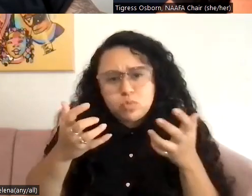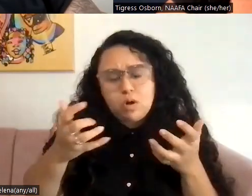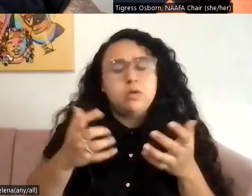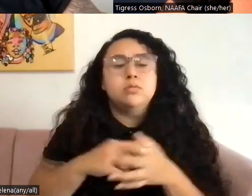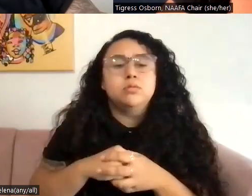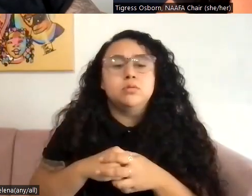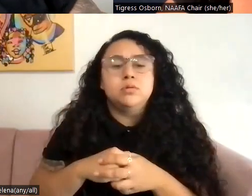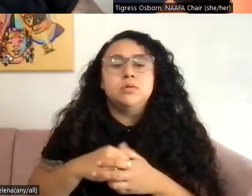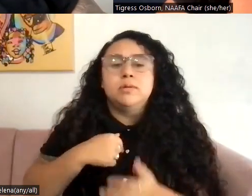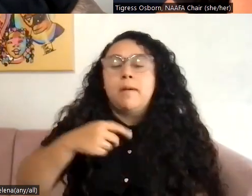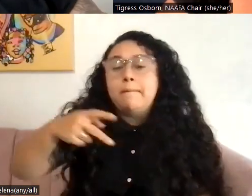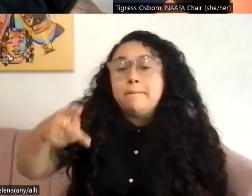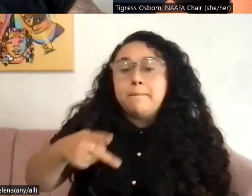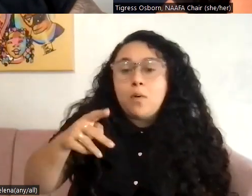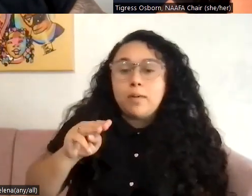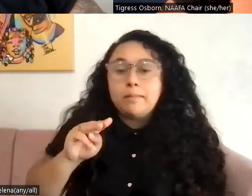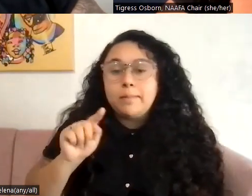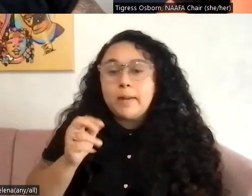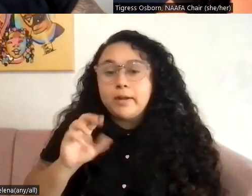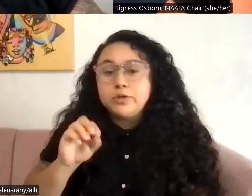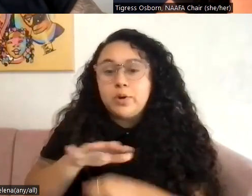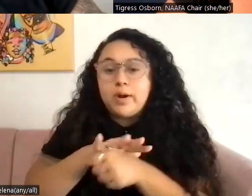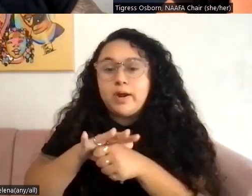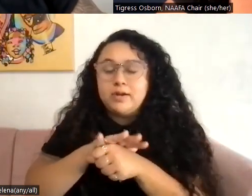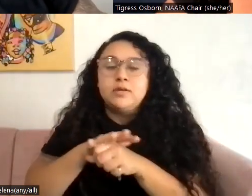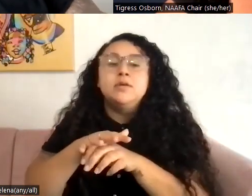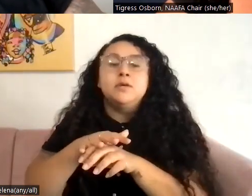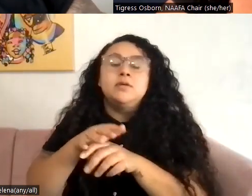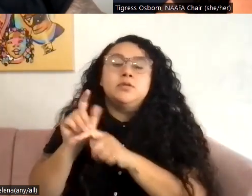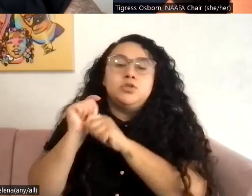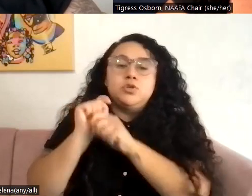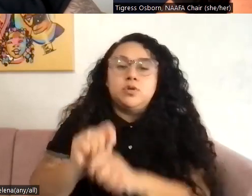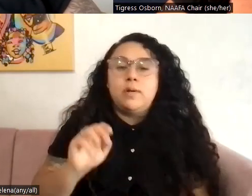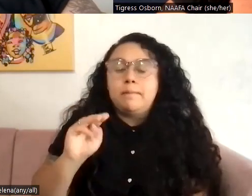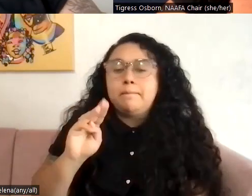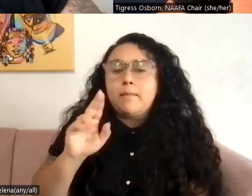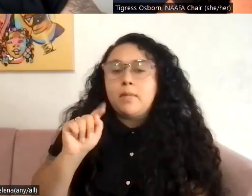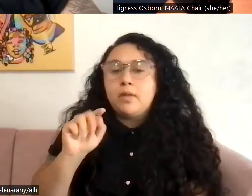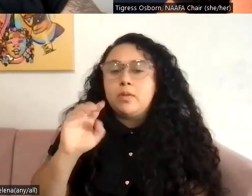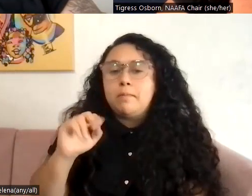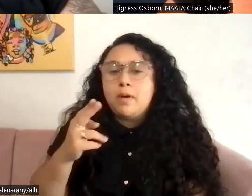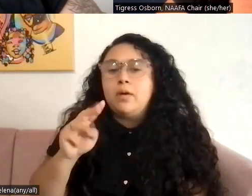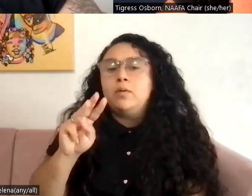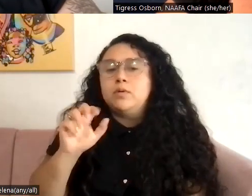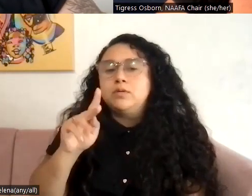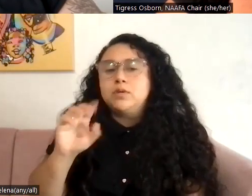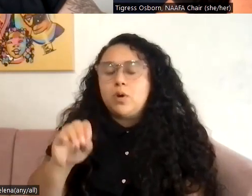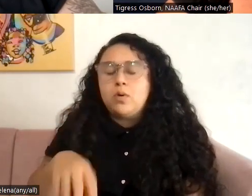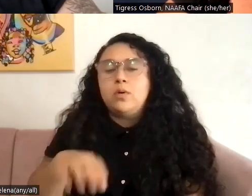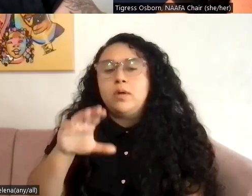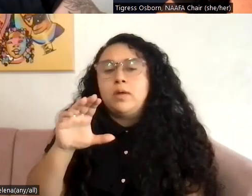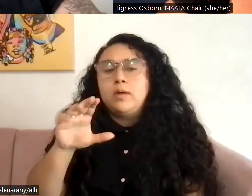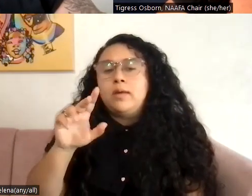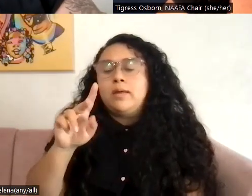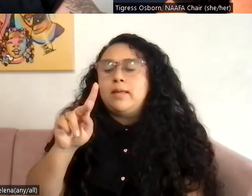Portland metro area, which rests on traditional village sites of the Multnomah, Wasco, Cowlitz, Clackamas,